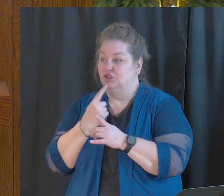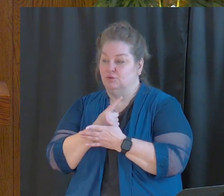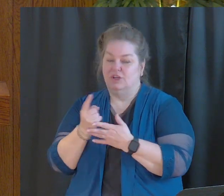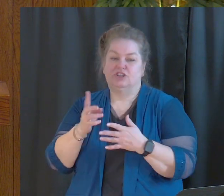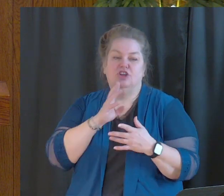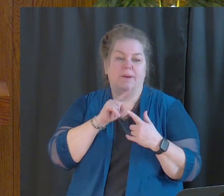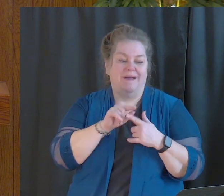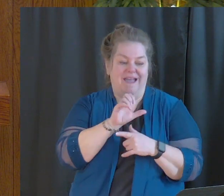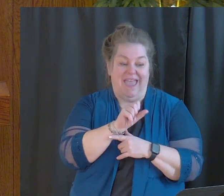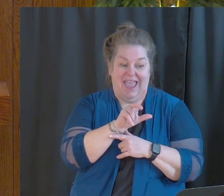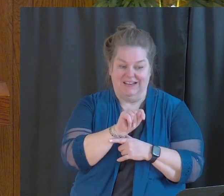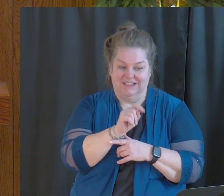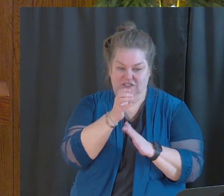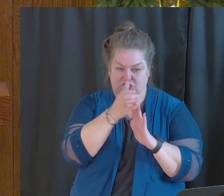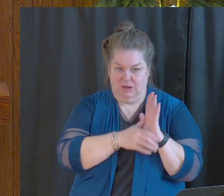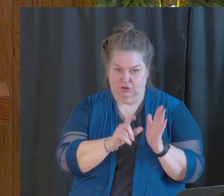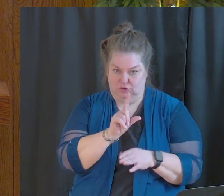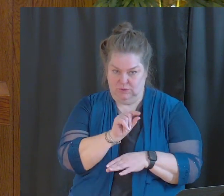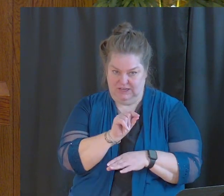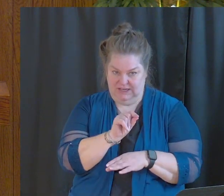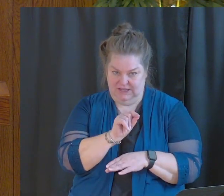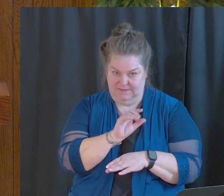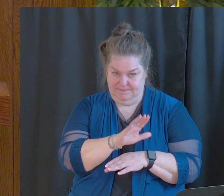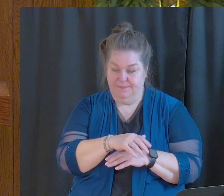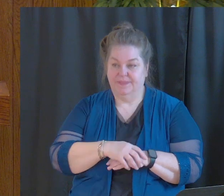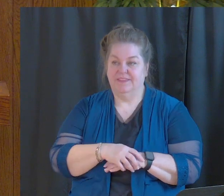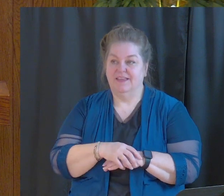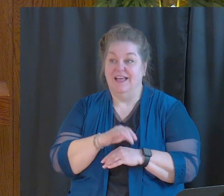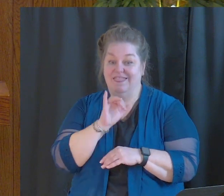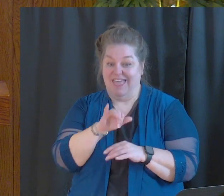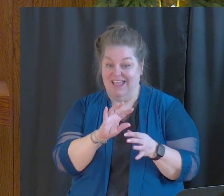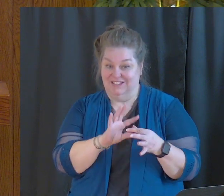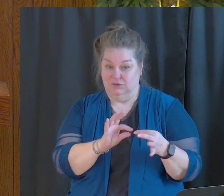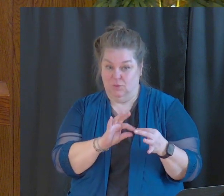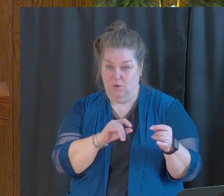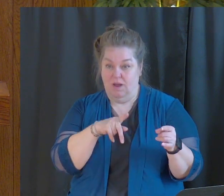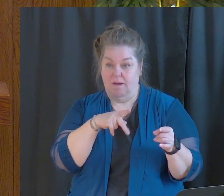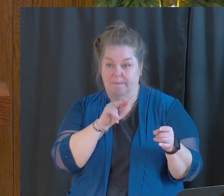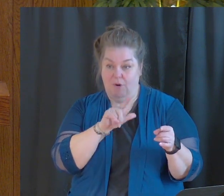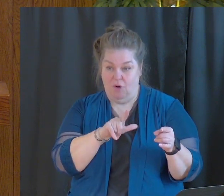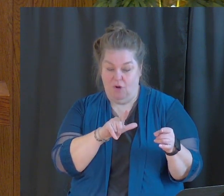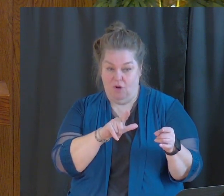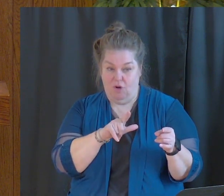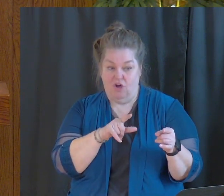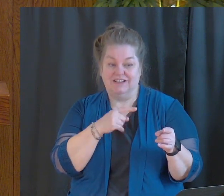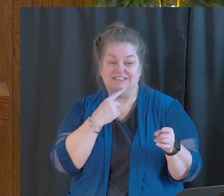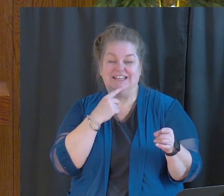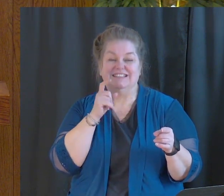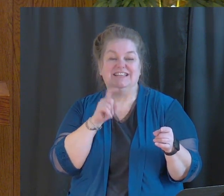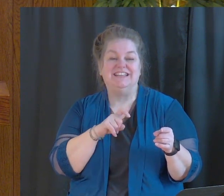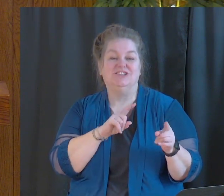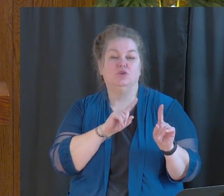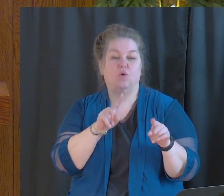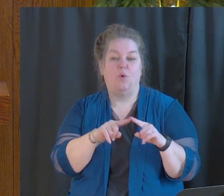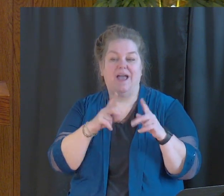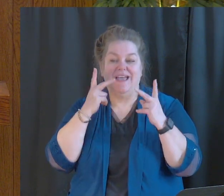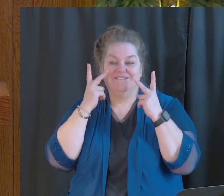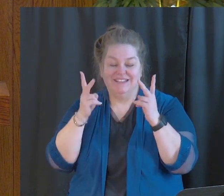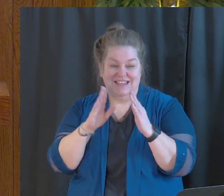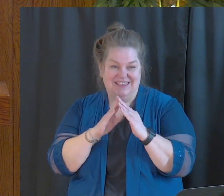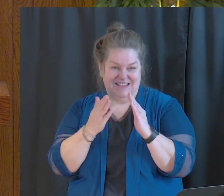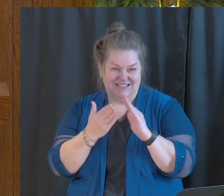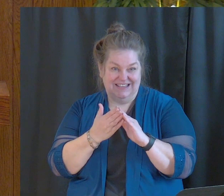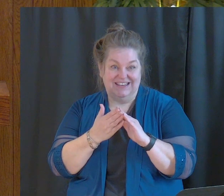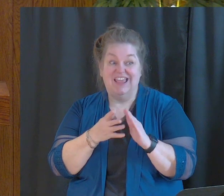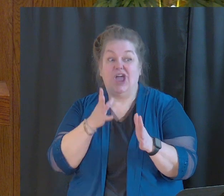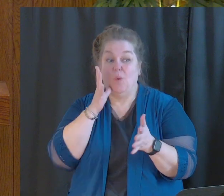Acts chapter 20, and remember in that story of Acts chapter 20, Paul is saying that he needs to go and visit the city, and he knows he's going to be